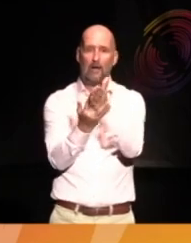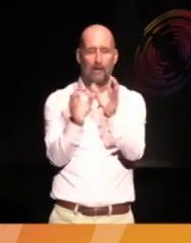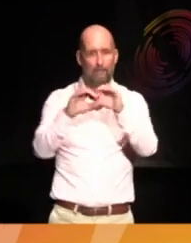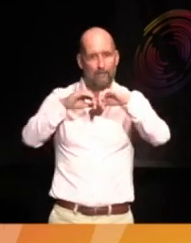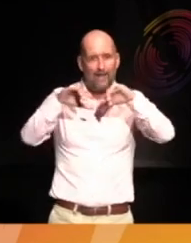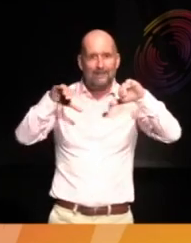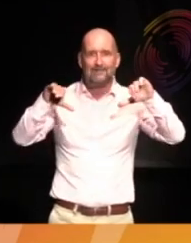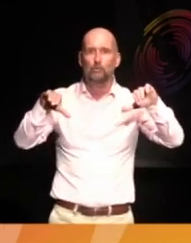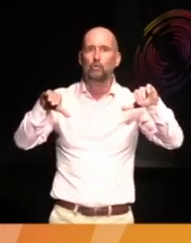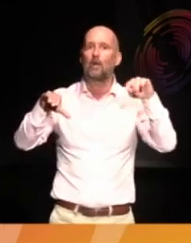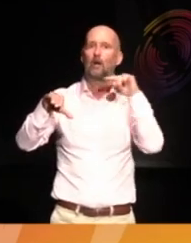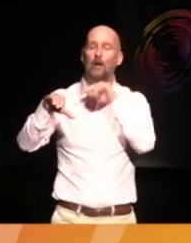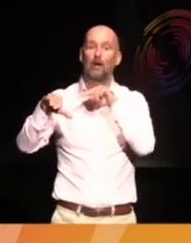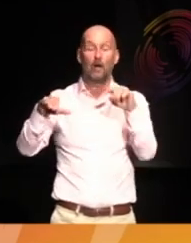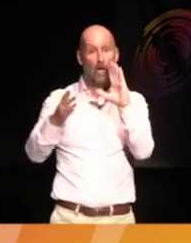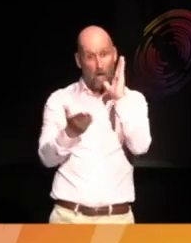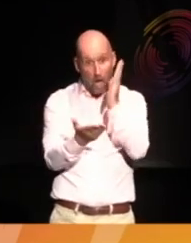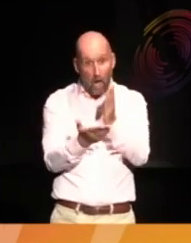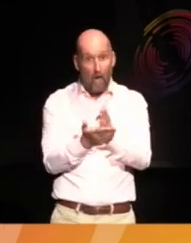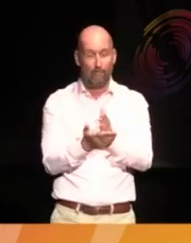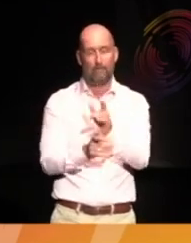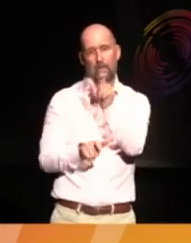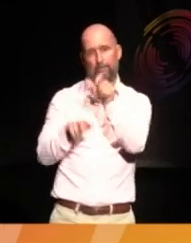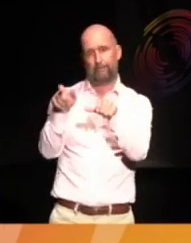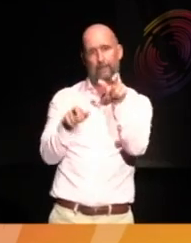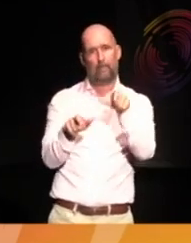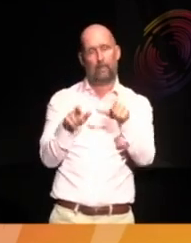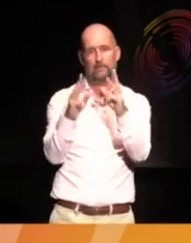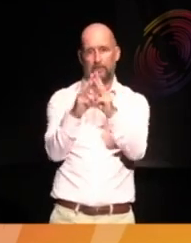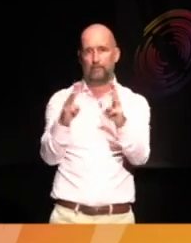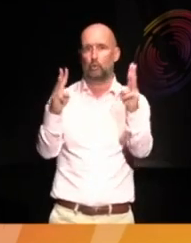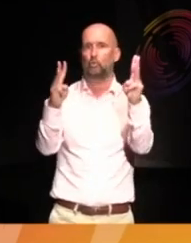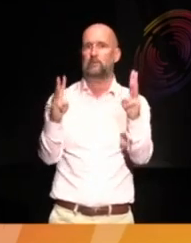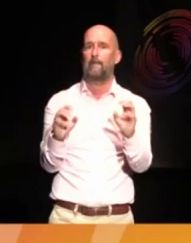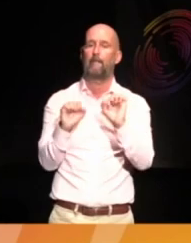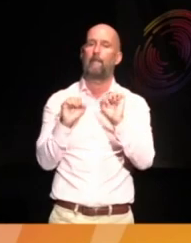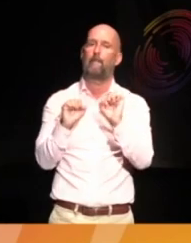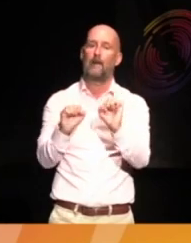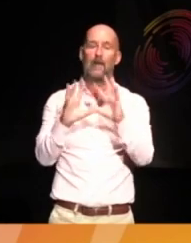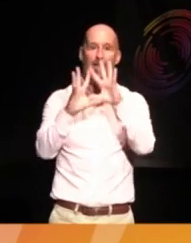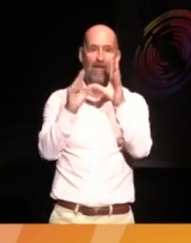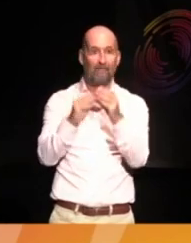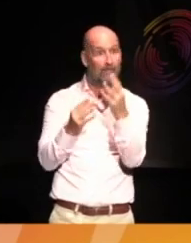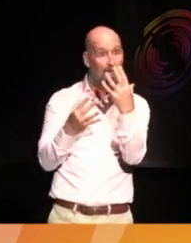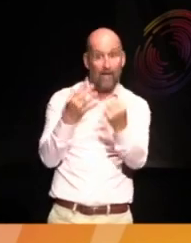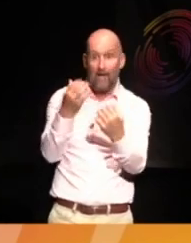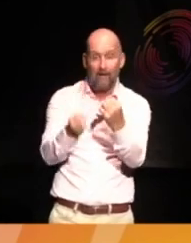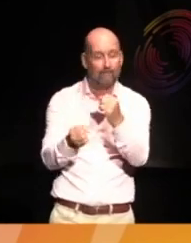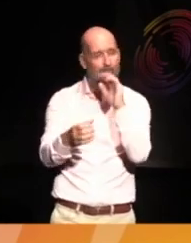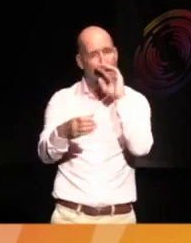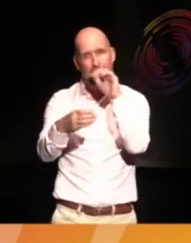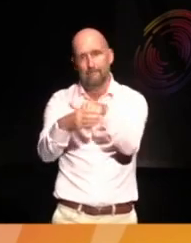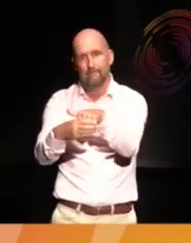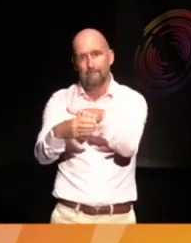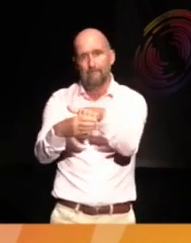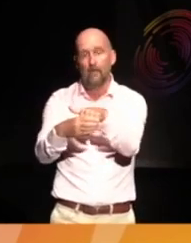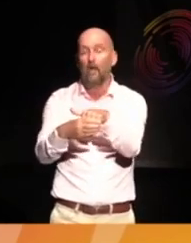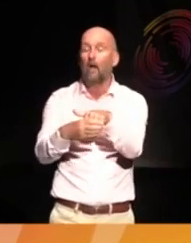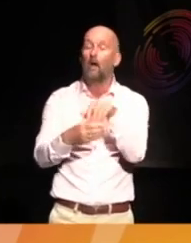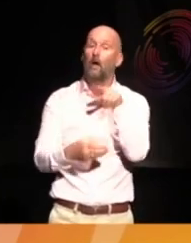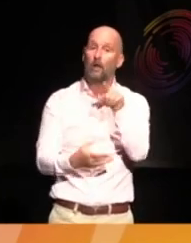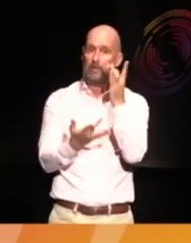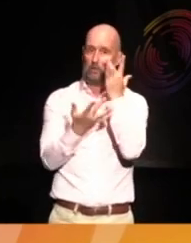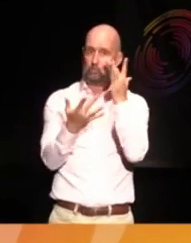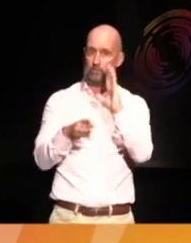genuinely is a people's museum. And it has shaped every single thing they do. And I suppose one of the things that